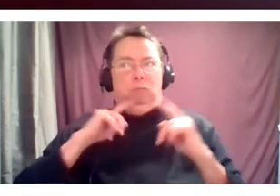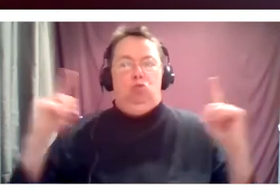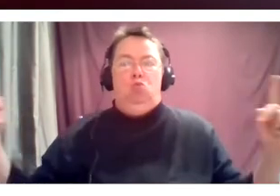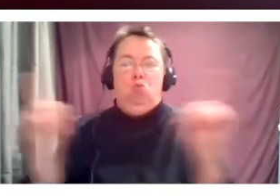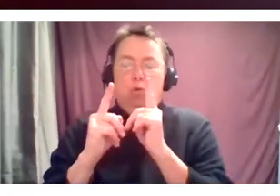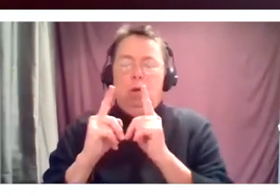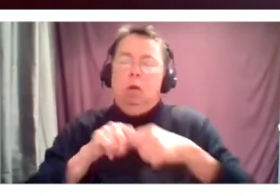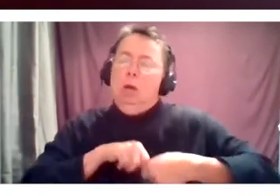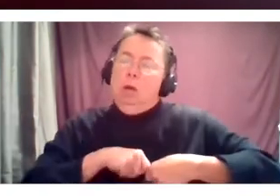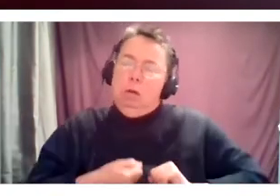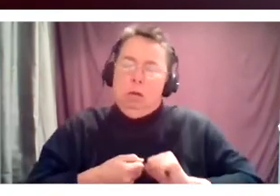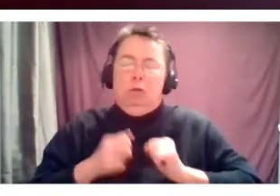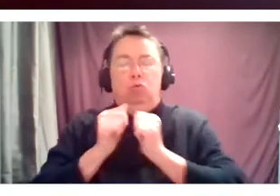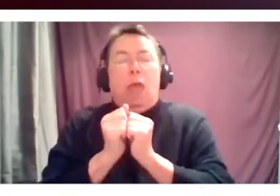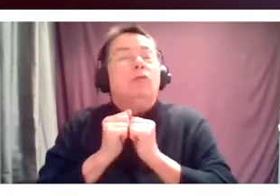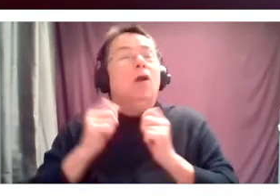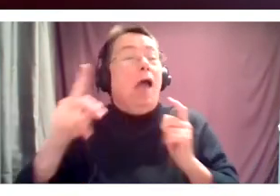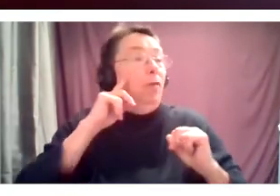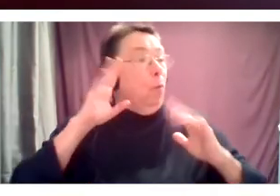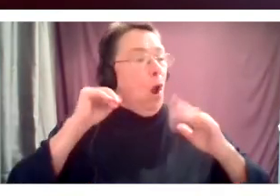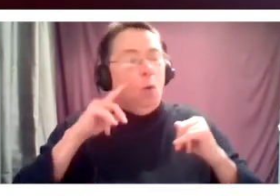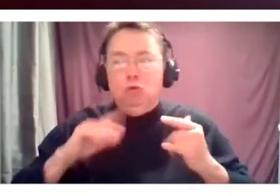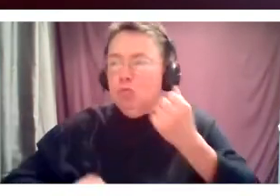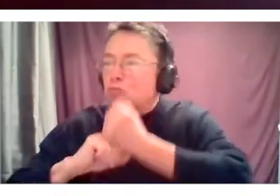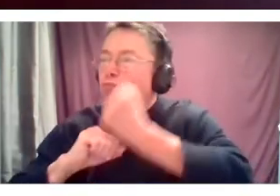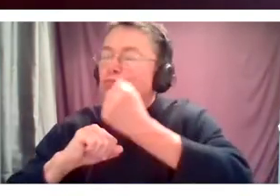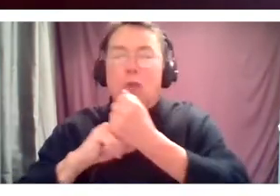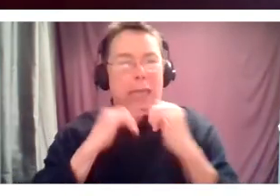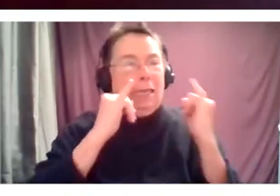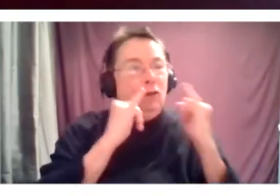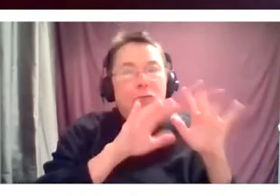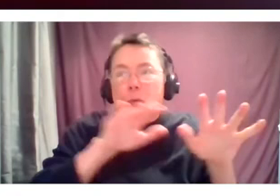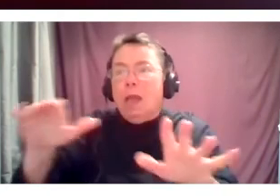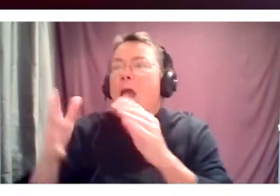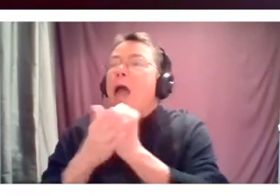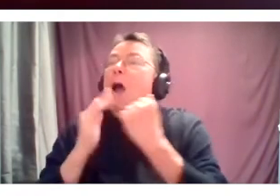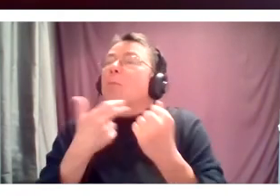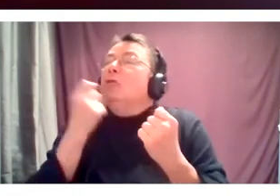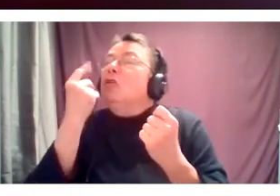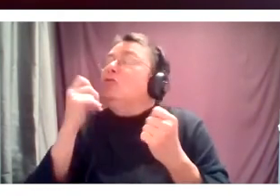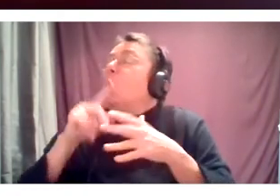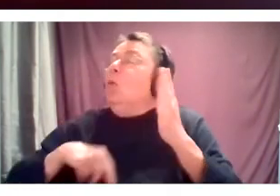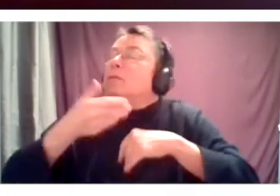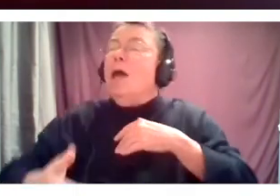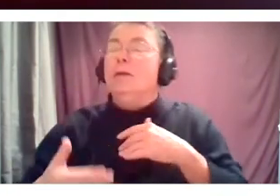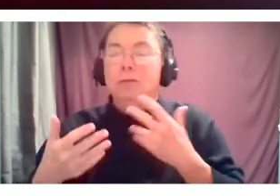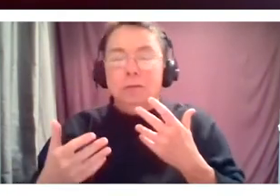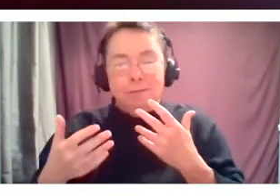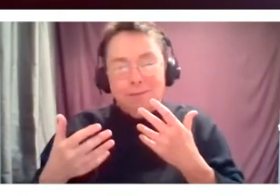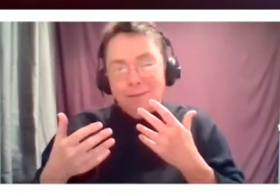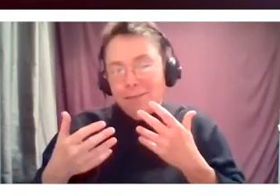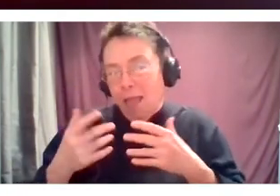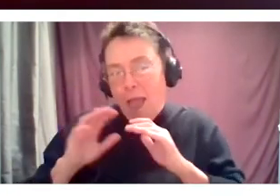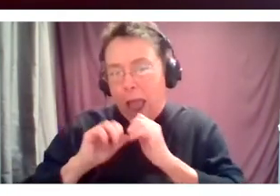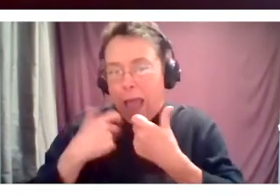embrace. We've been interviewing our members, asking them to help us understand what our next step is. How do we embrace not only BIPOC and